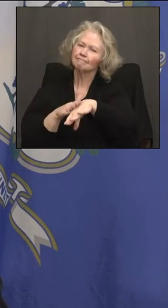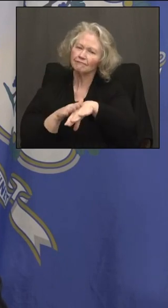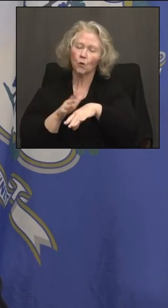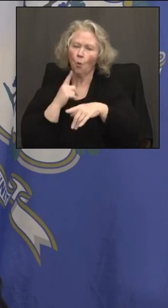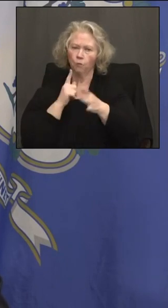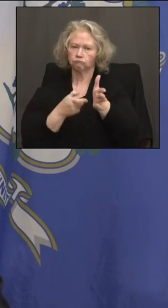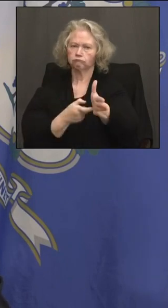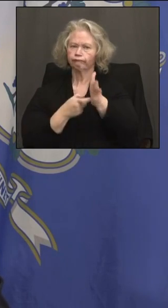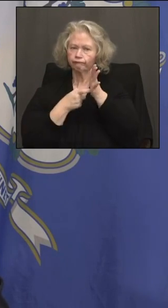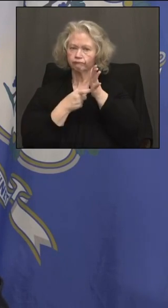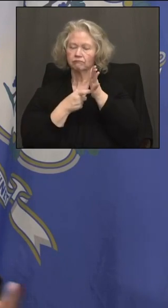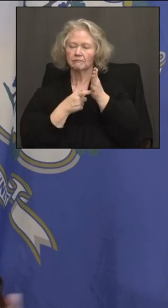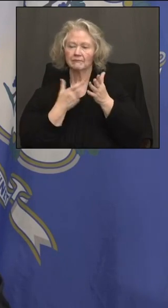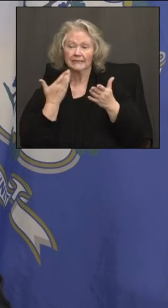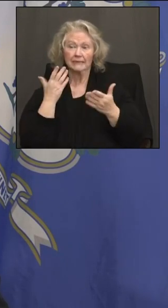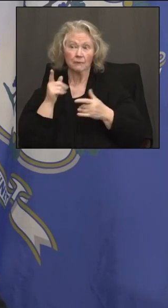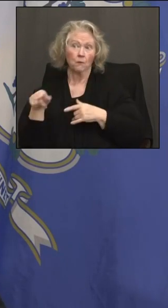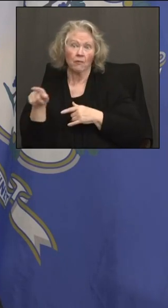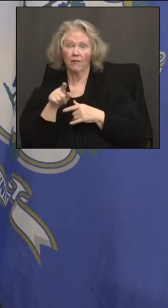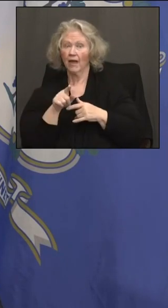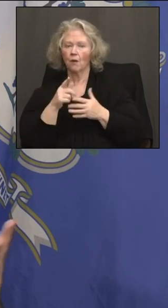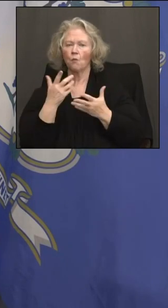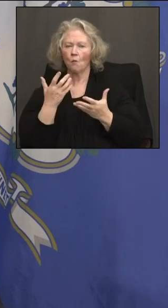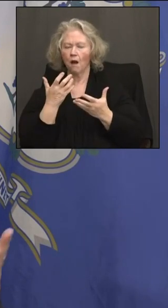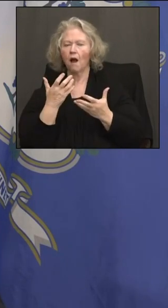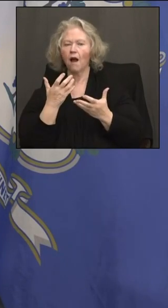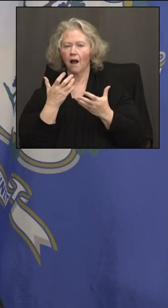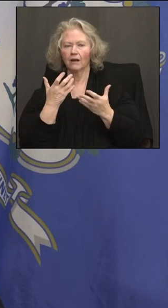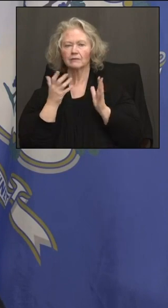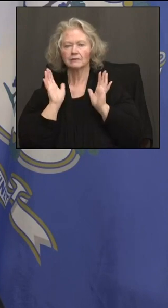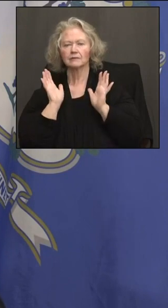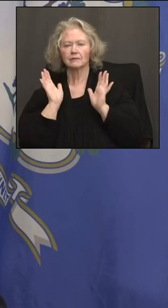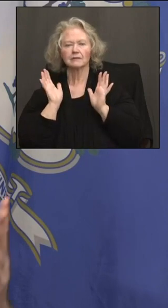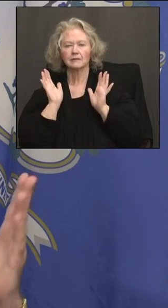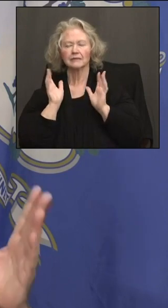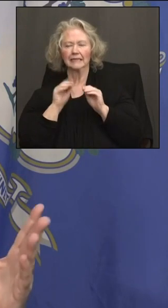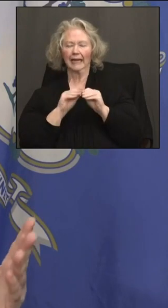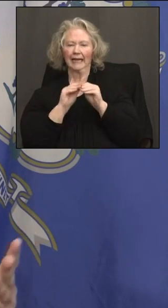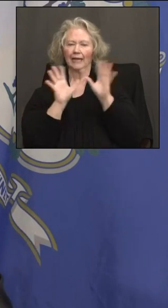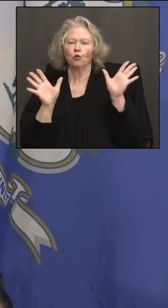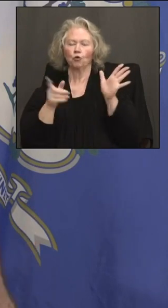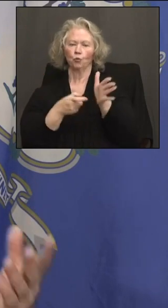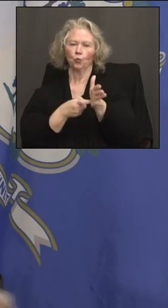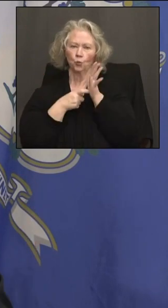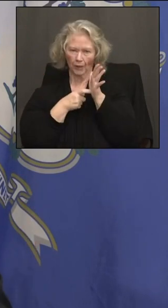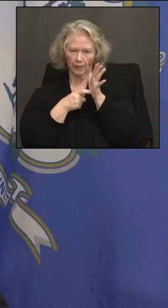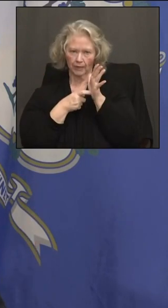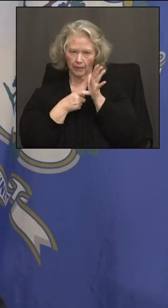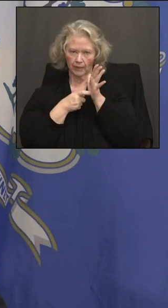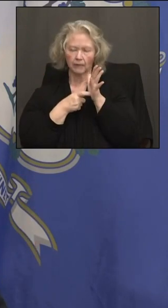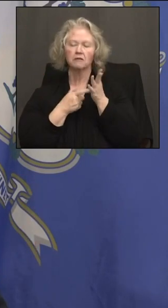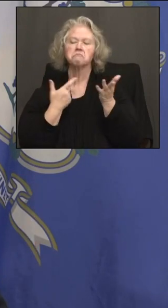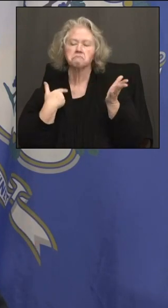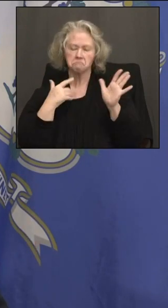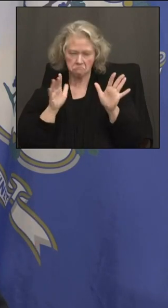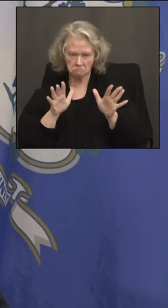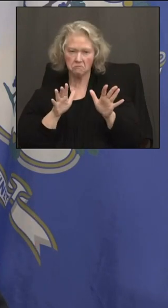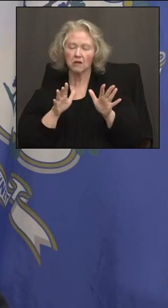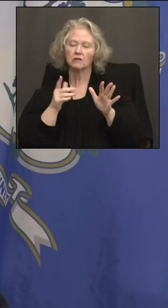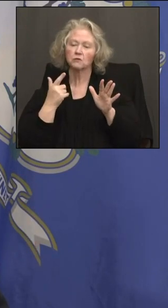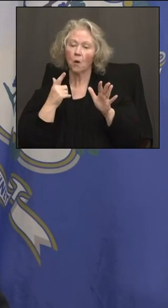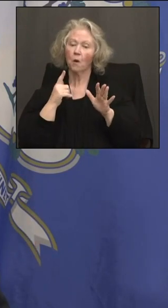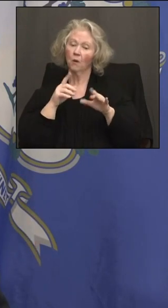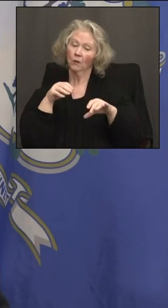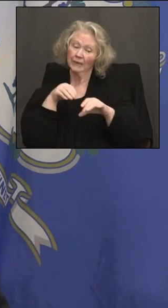bit longer. And so far what I've heard is let's not have any ambiguity. While you're indoors, until we have real herd immunity,